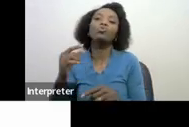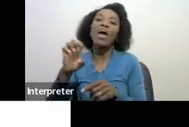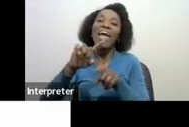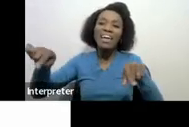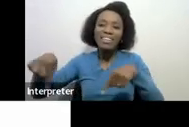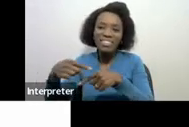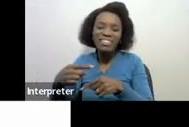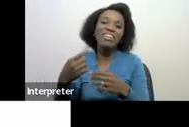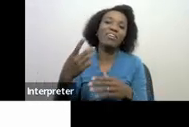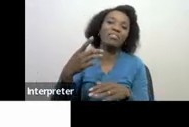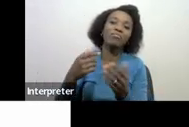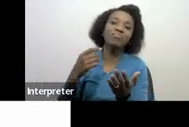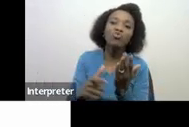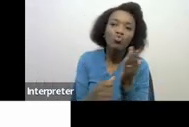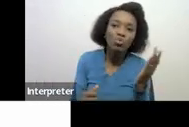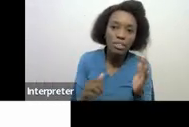detailed